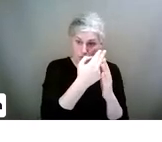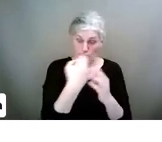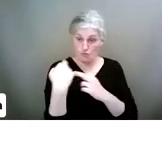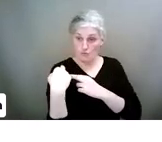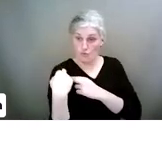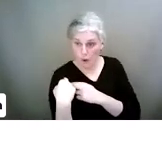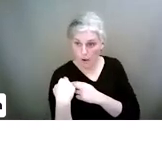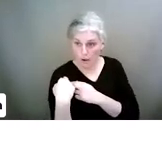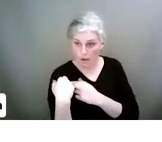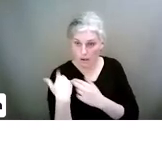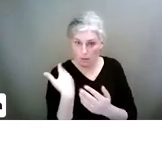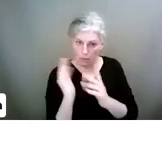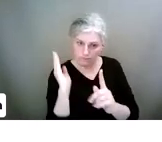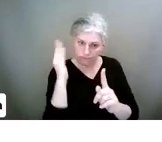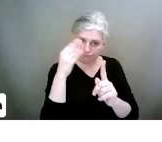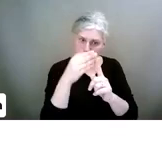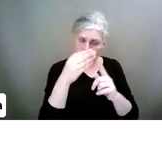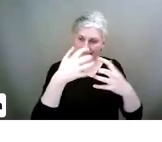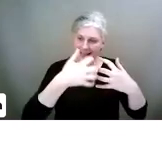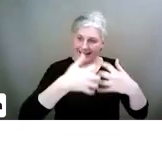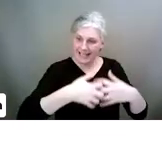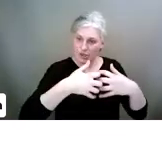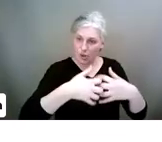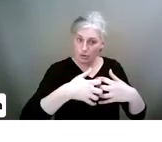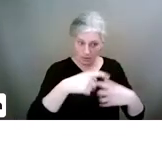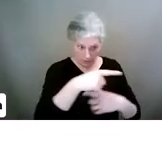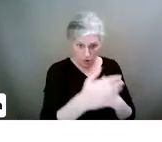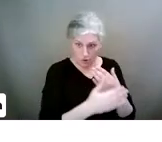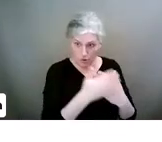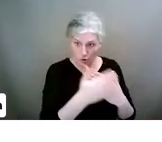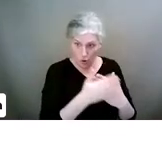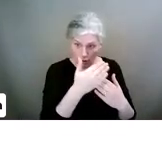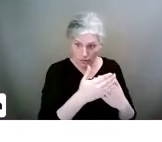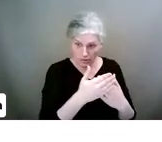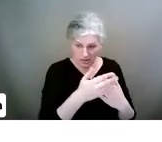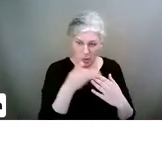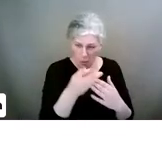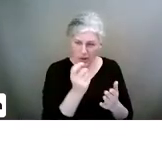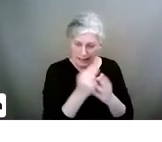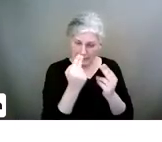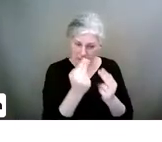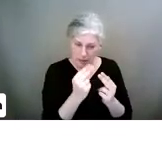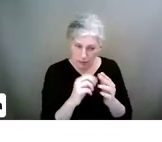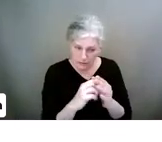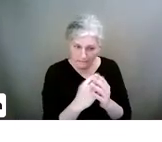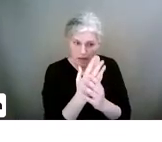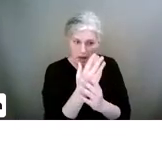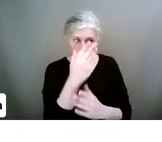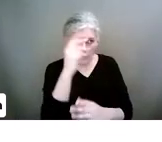technology in your life. And they're young. It's going to take time, but we have to start somewhere.